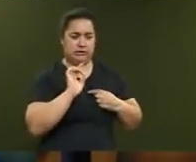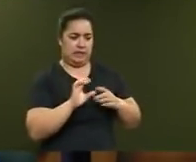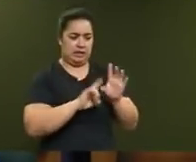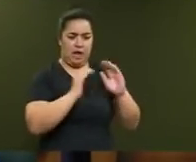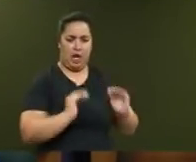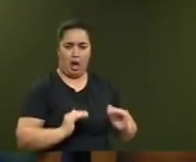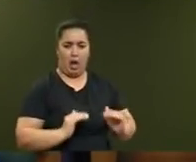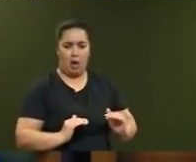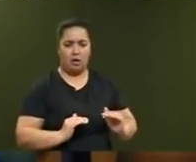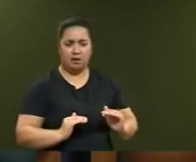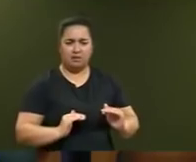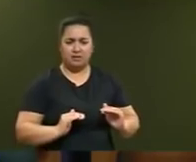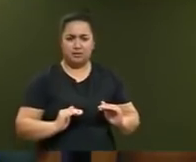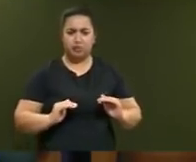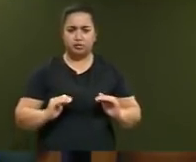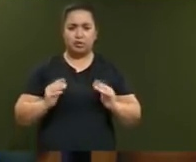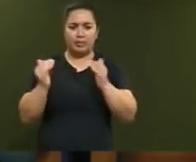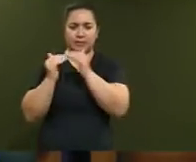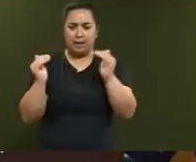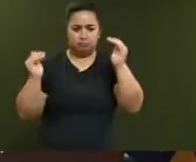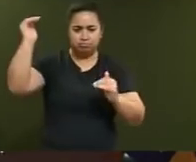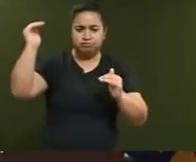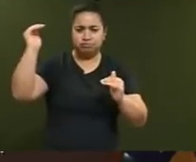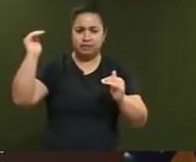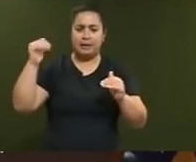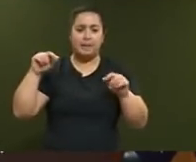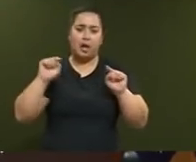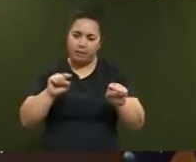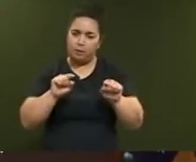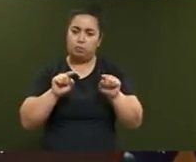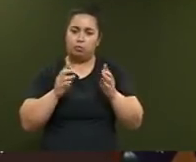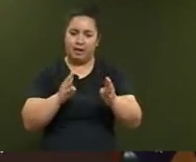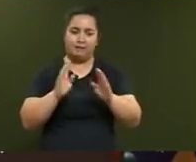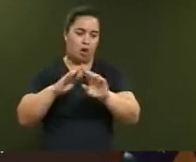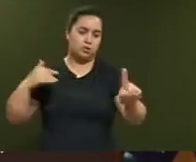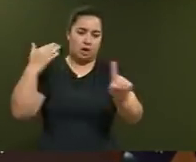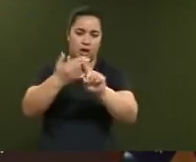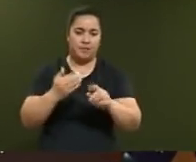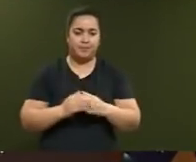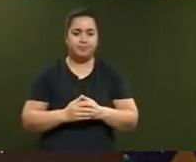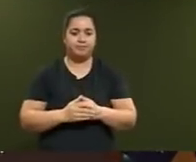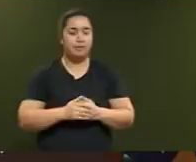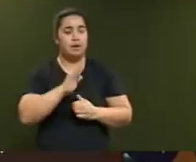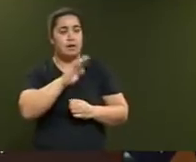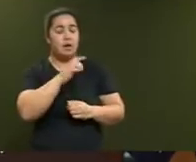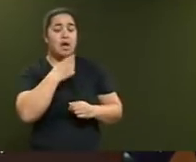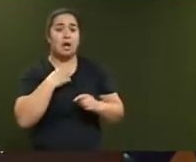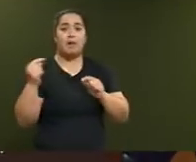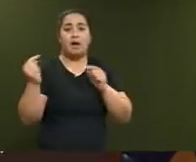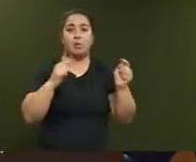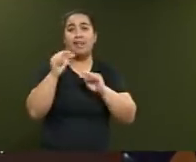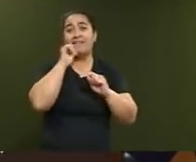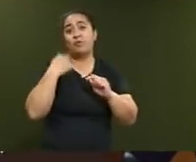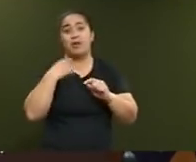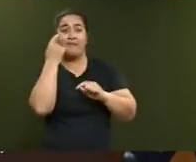than there have been for some quite considerable time. Mr Speaker, what I am arguing is that if we're going to look at the health of our economy